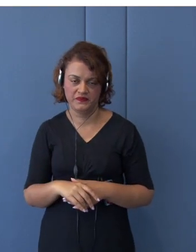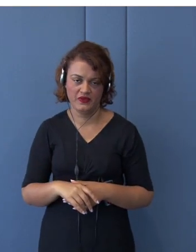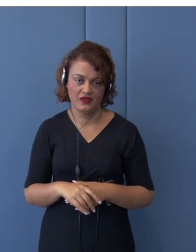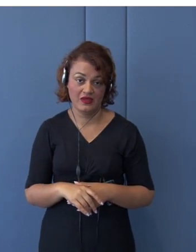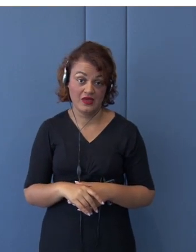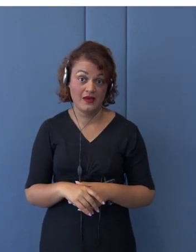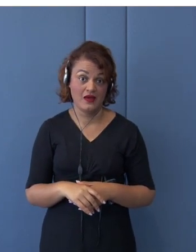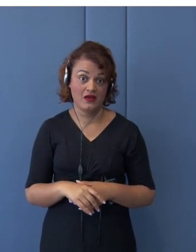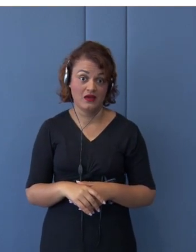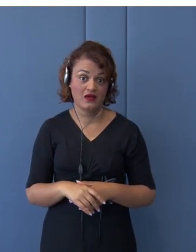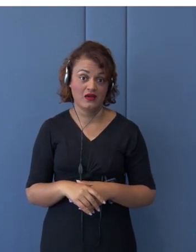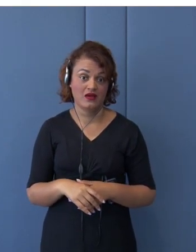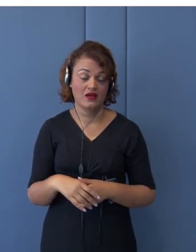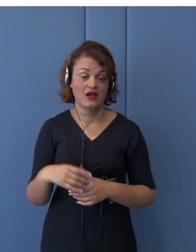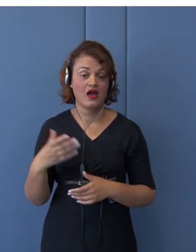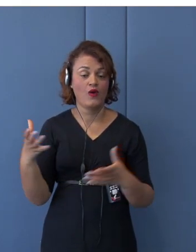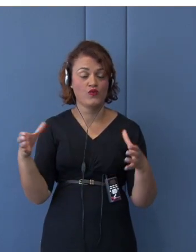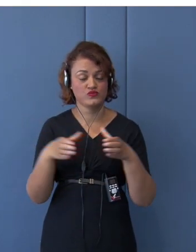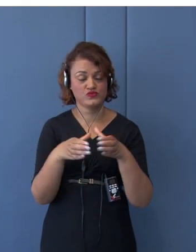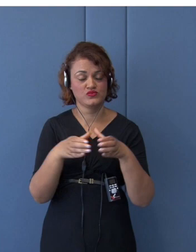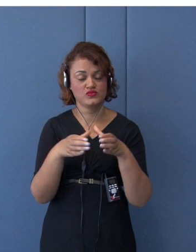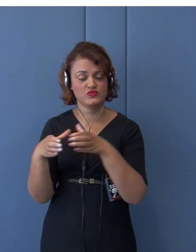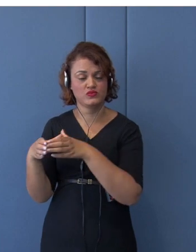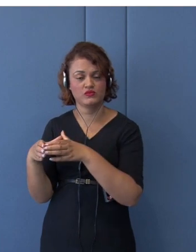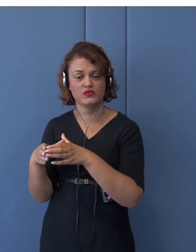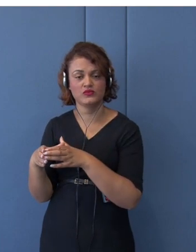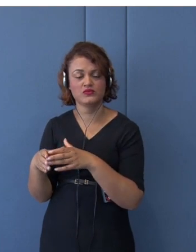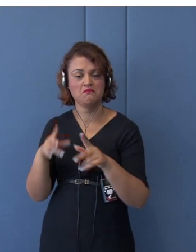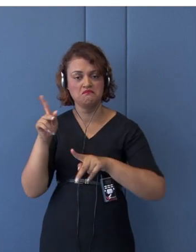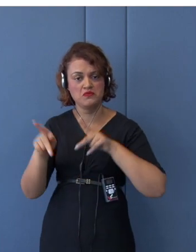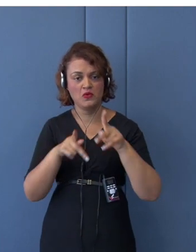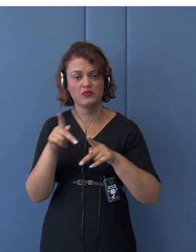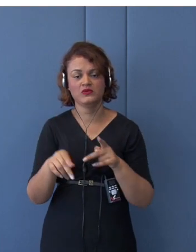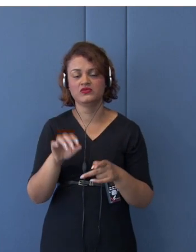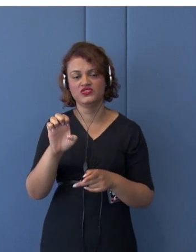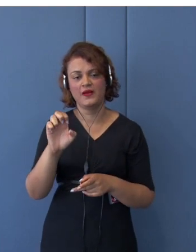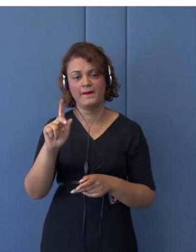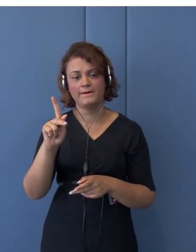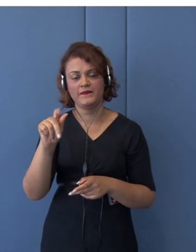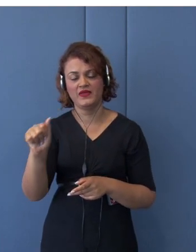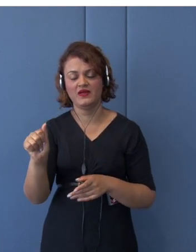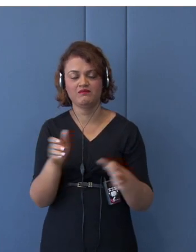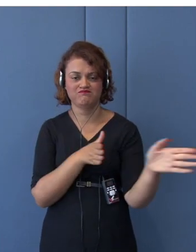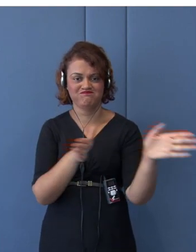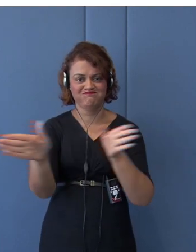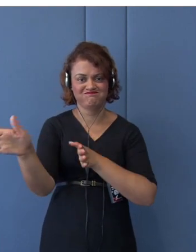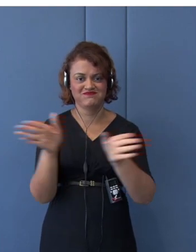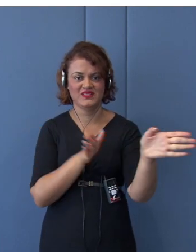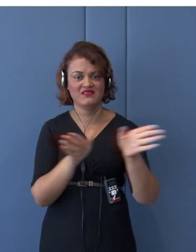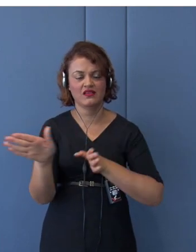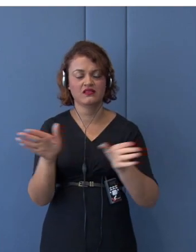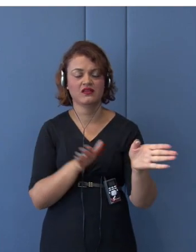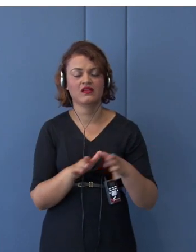procurement in our bilateral EPA with the Philippines and Vietnam, but within the larger framework of TPP